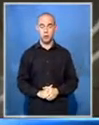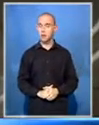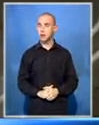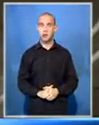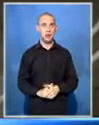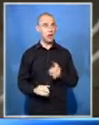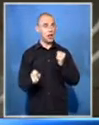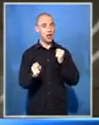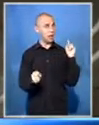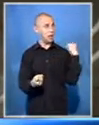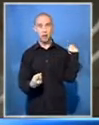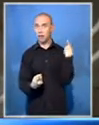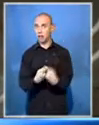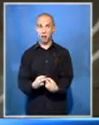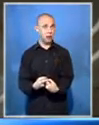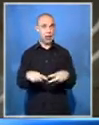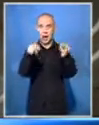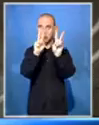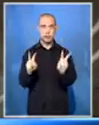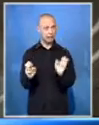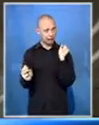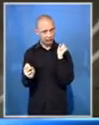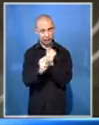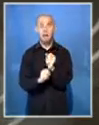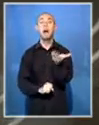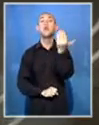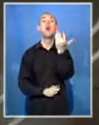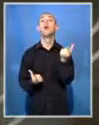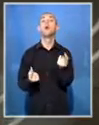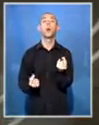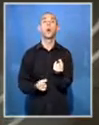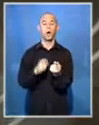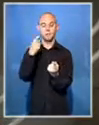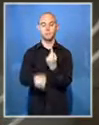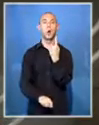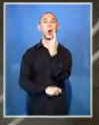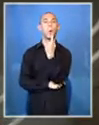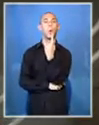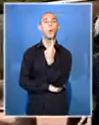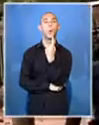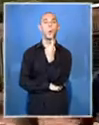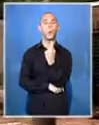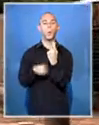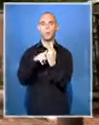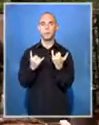I've never had electricity here before. We used to use candles, but now we made a plan to connect illegally.